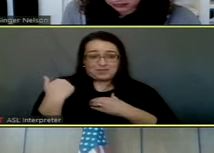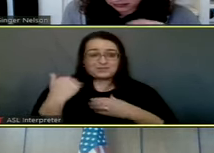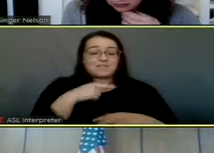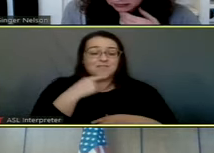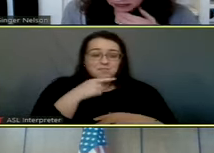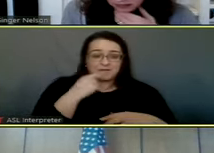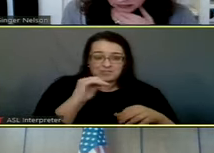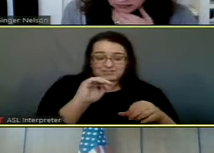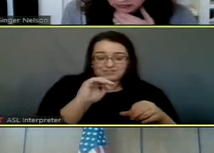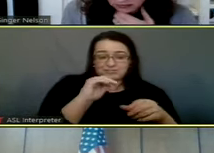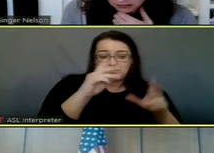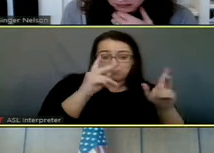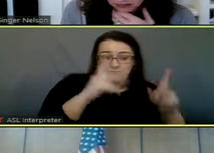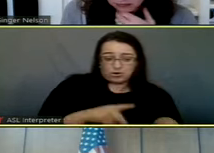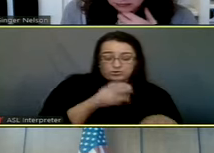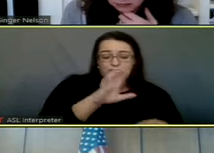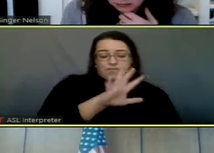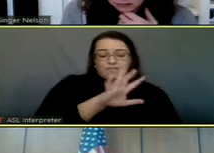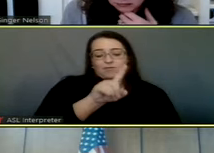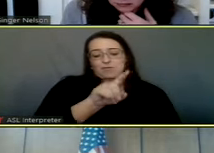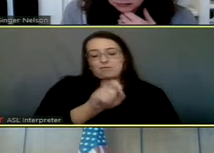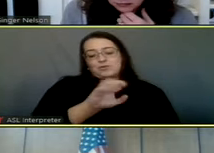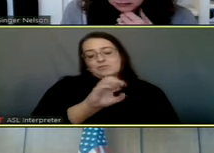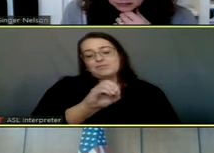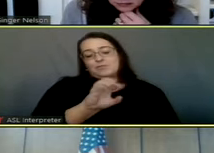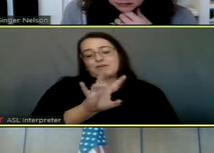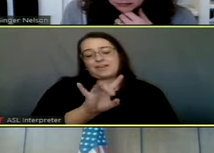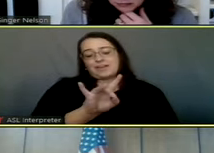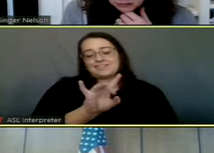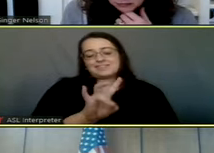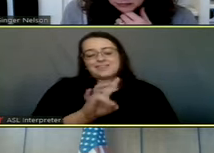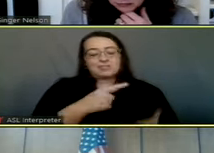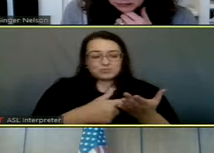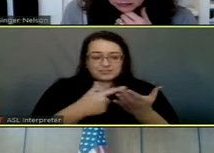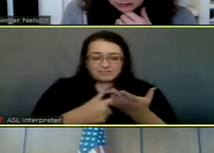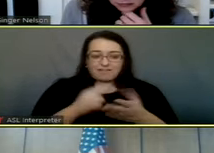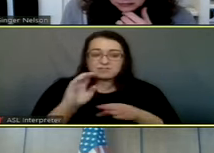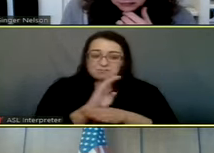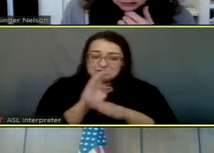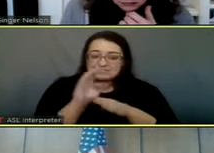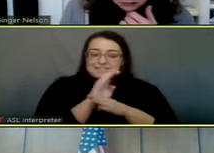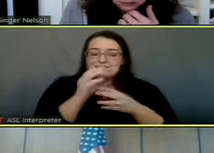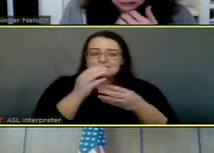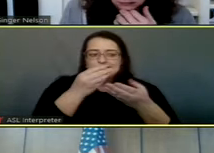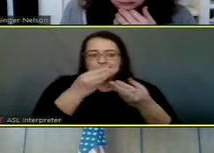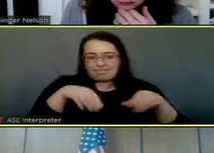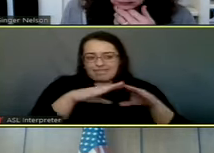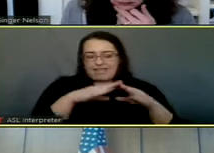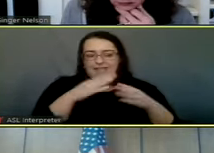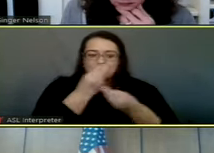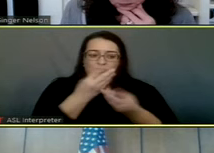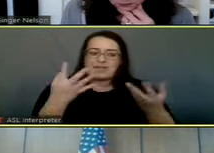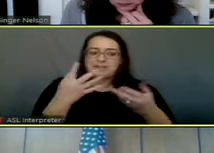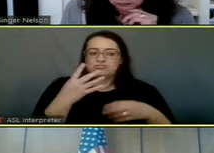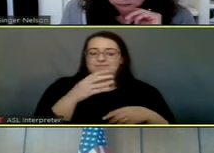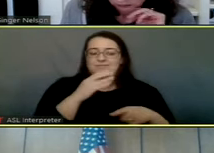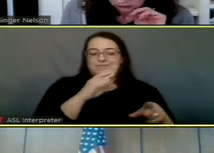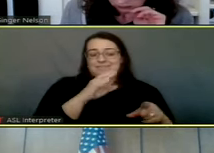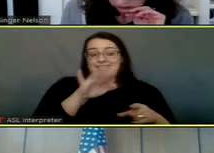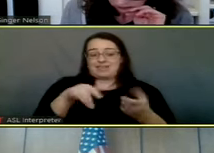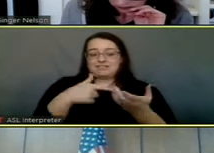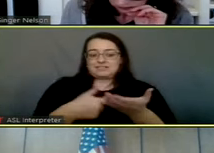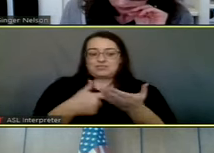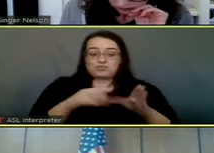employee. Section 551.087, discuss commercial financial information received from the existing business or business prospect,